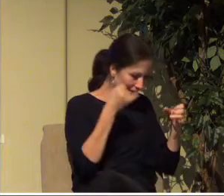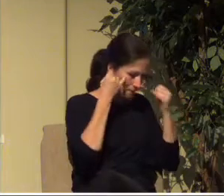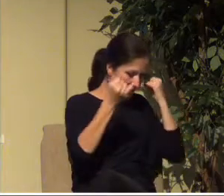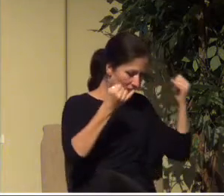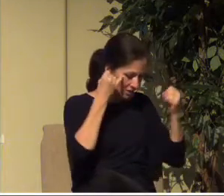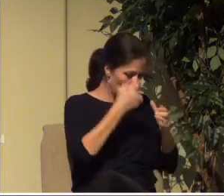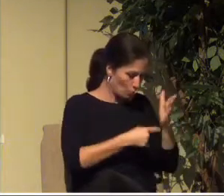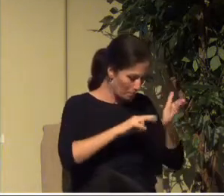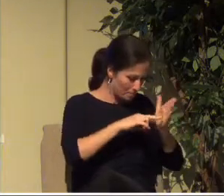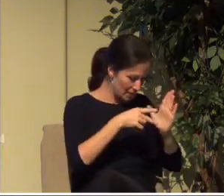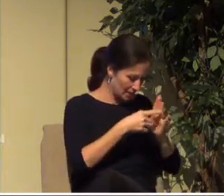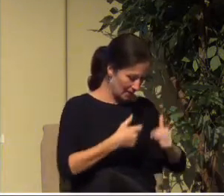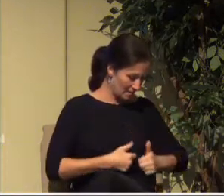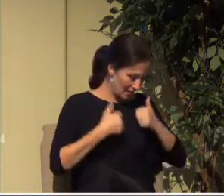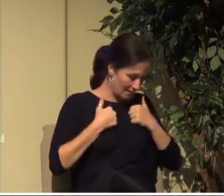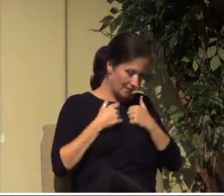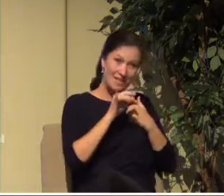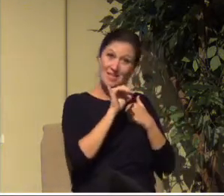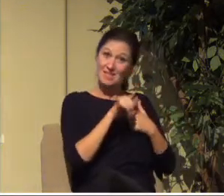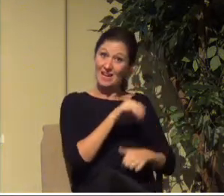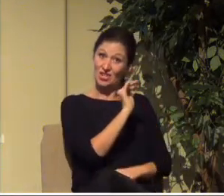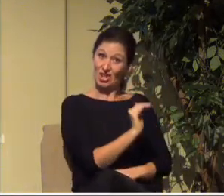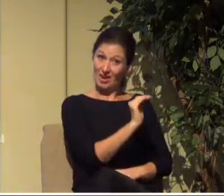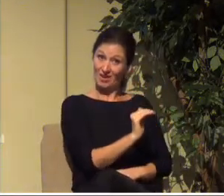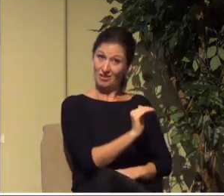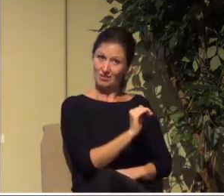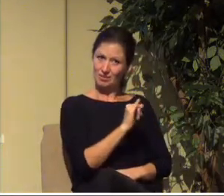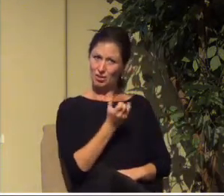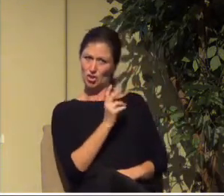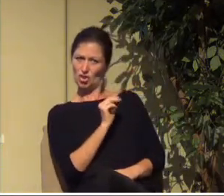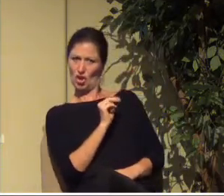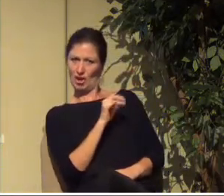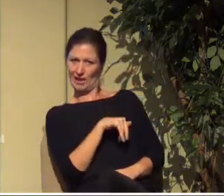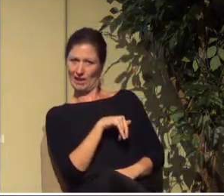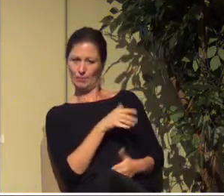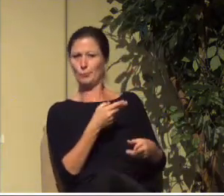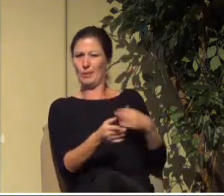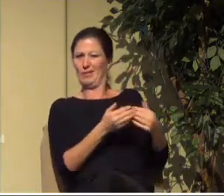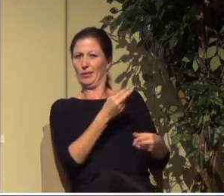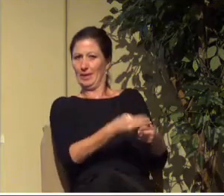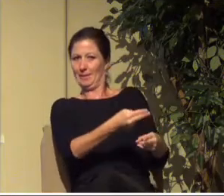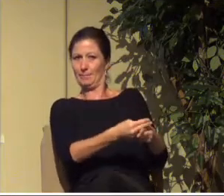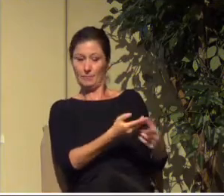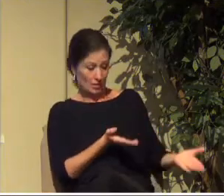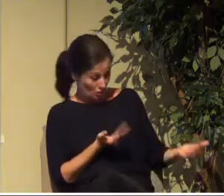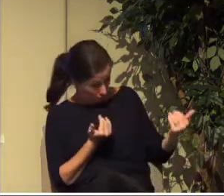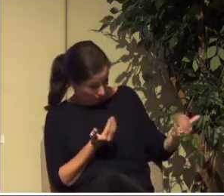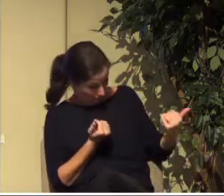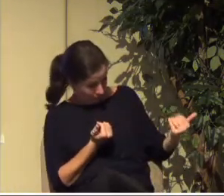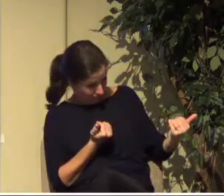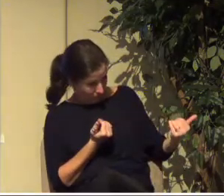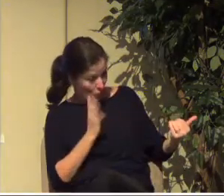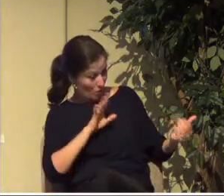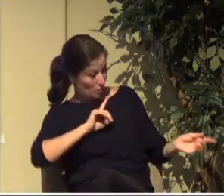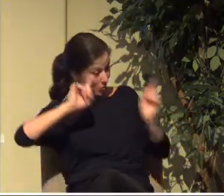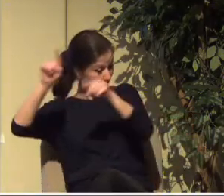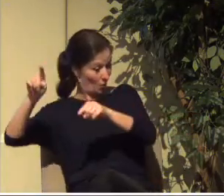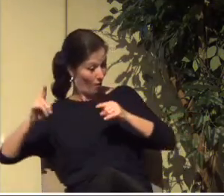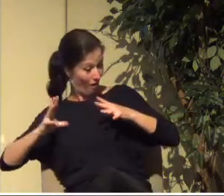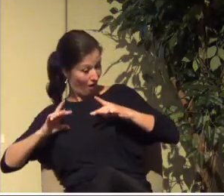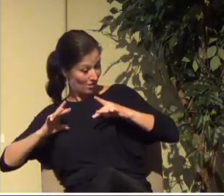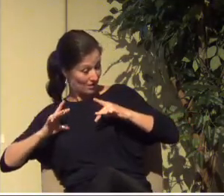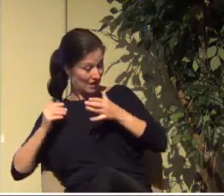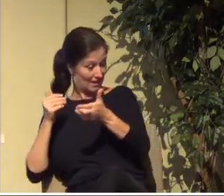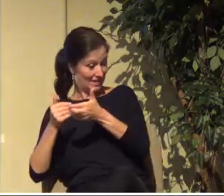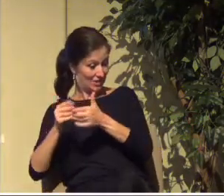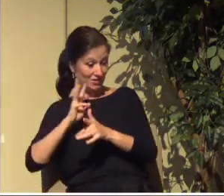is And that child has said Hey Johnny or whatever your name is Hey Johnny do you want to come with us we're going to go have a holiday by the sea some of your